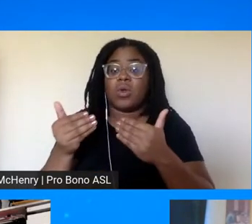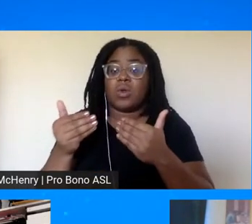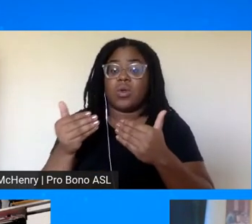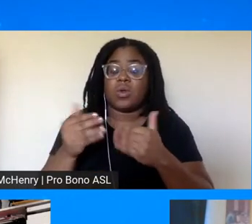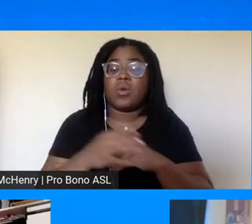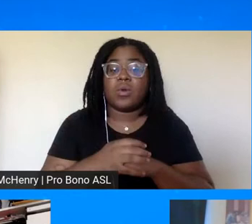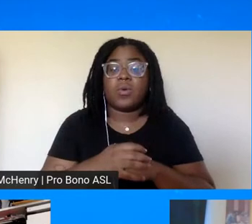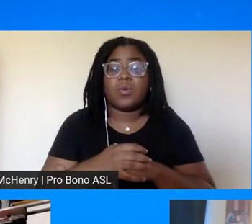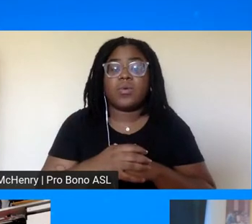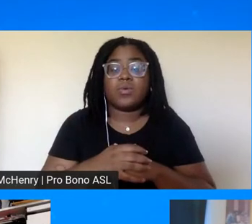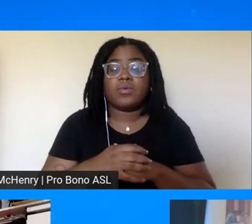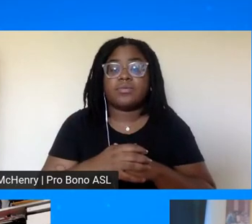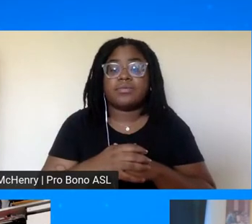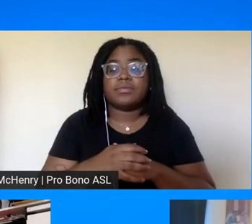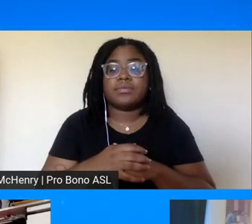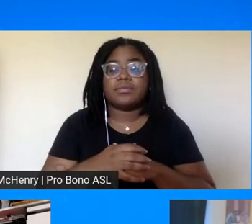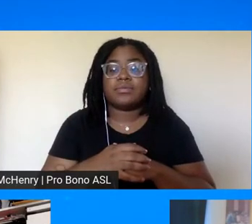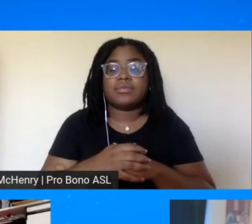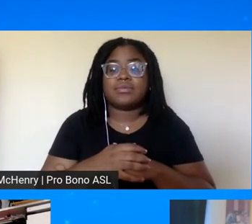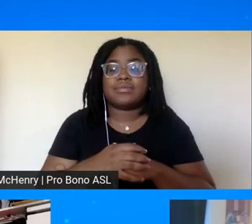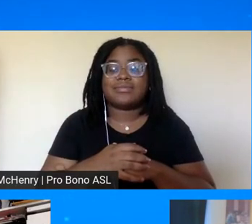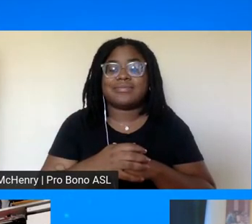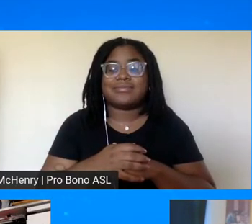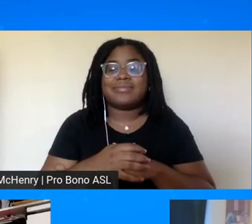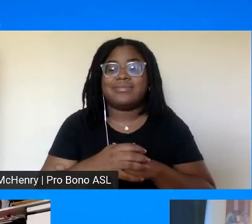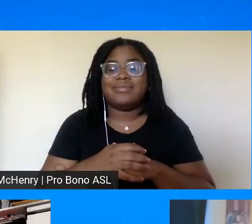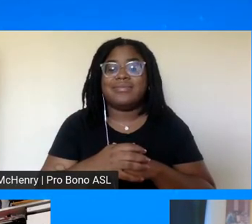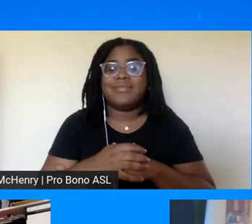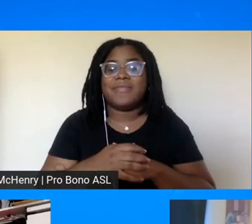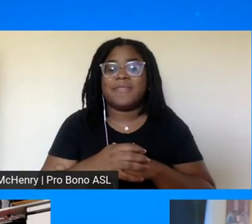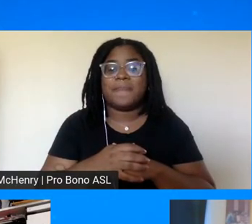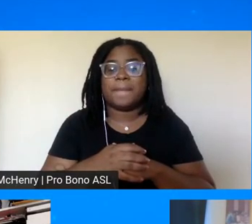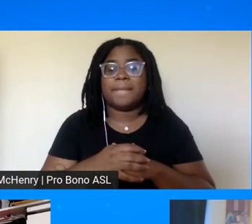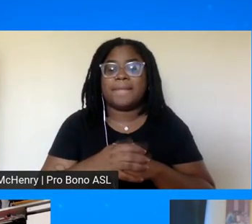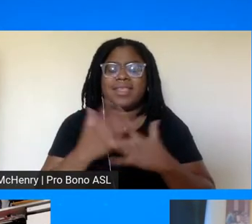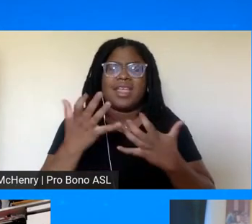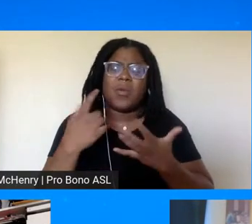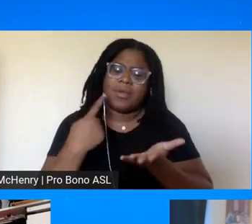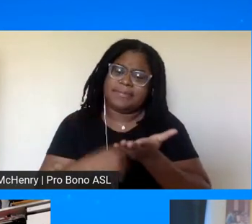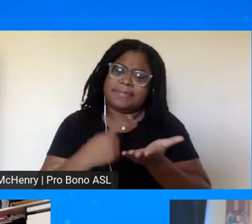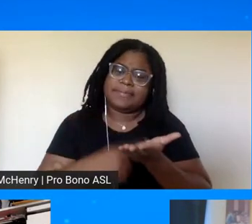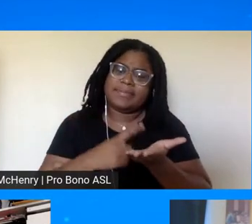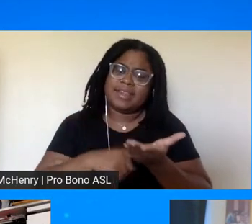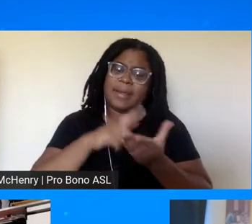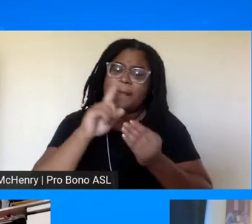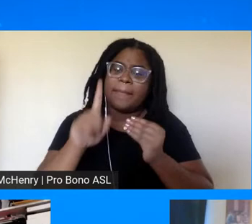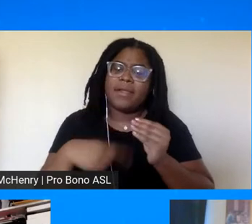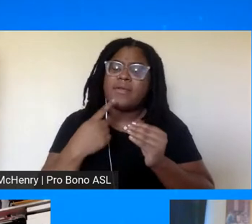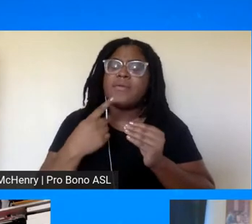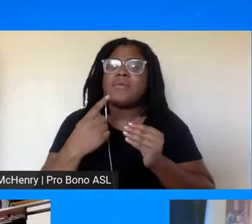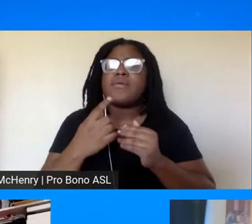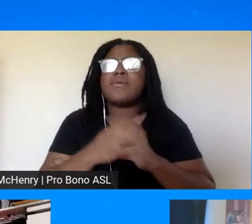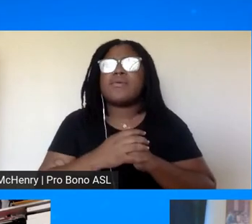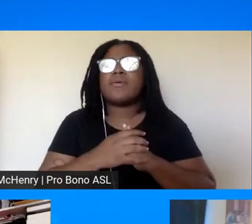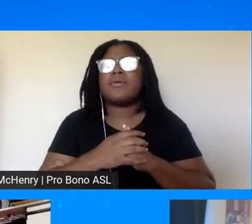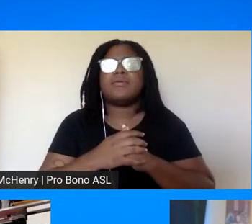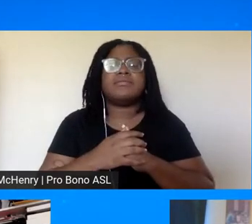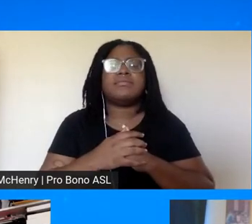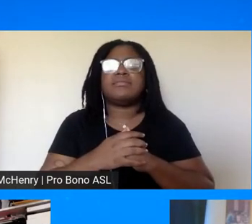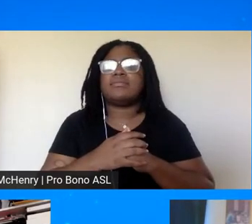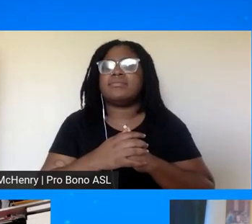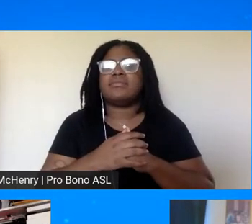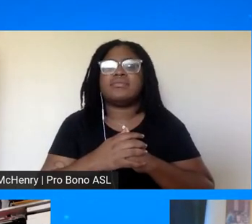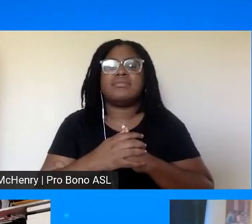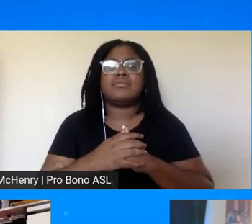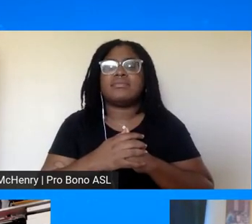mahalia go ahead yeah i just wanted to talk about the fact that you know everybody wasn't on the